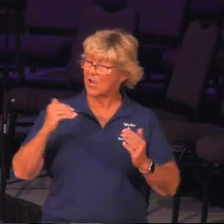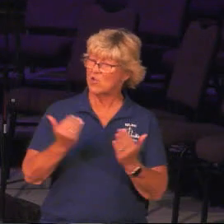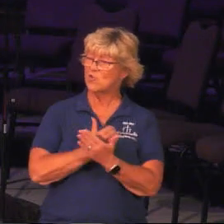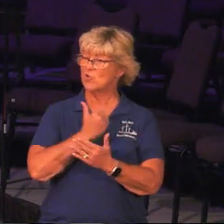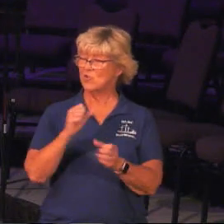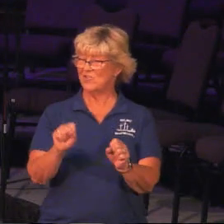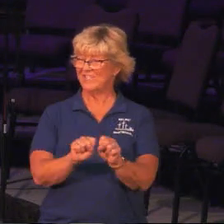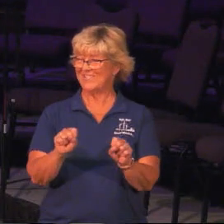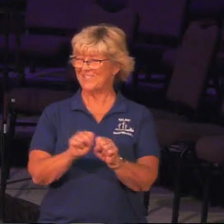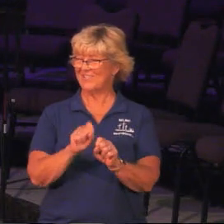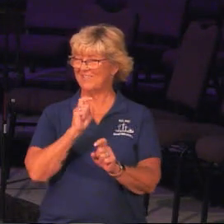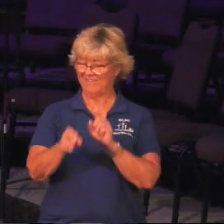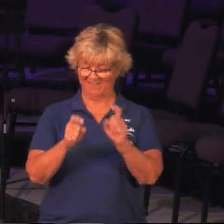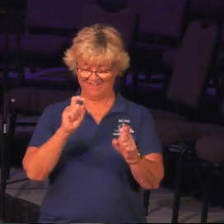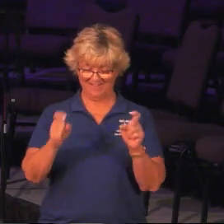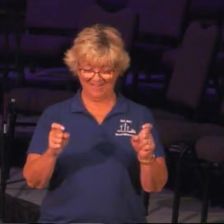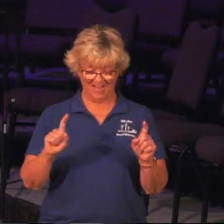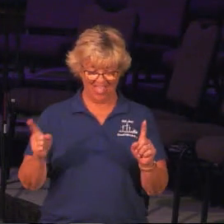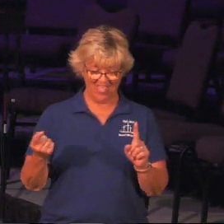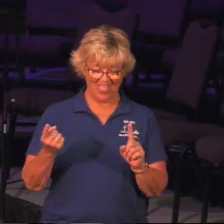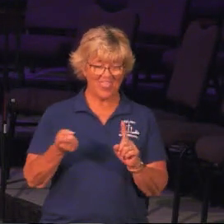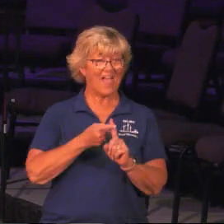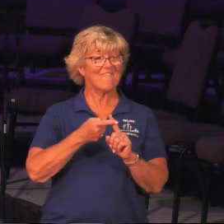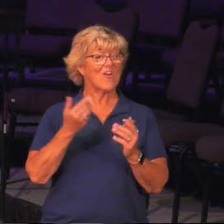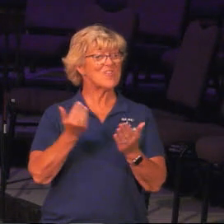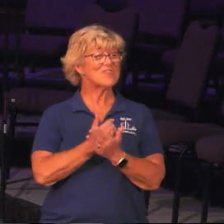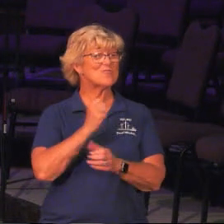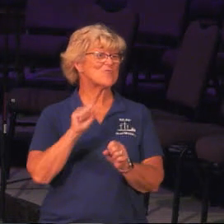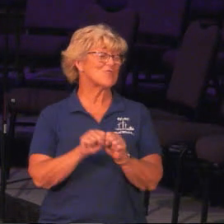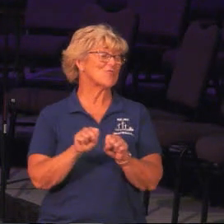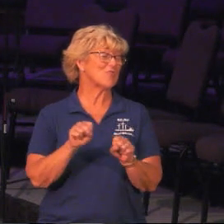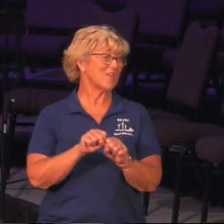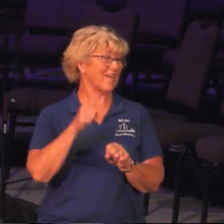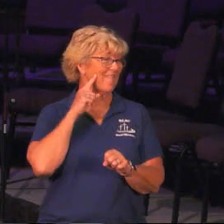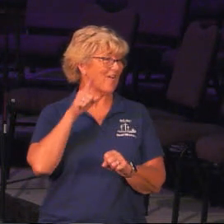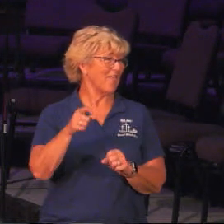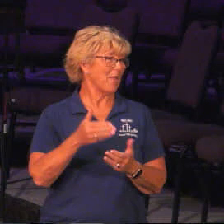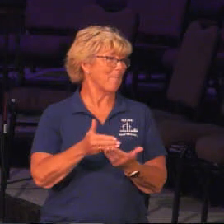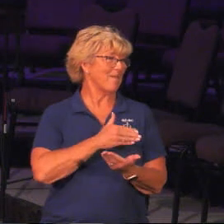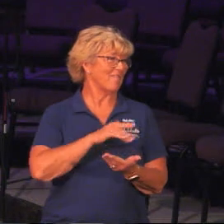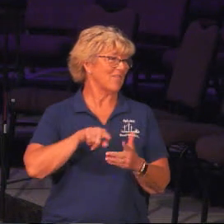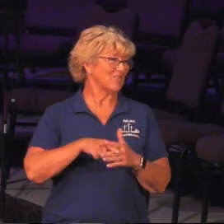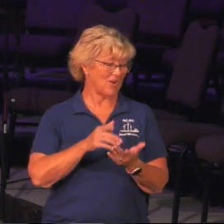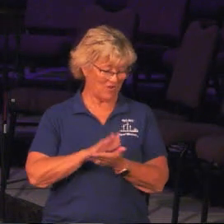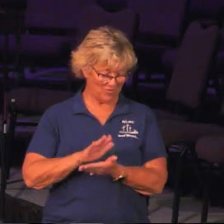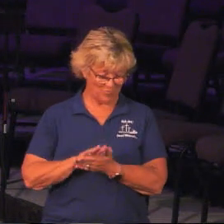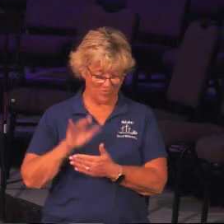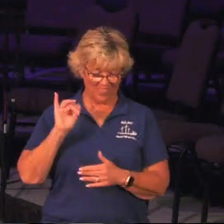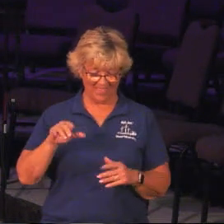new pair of shoes, the first new pair of shoes for most of them before they started school. That's Sam.